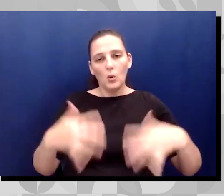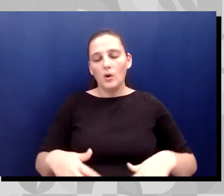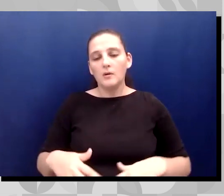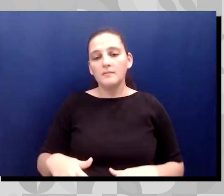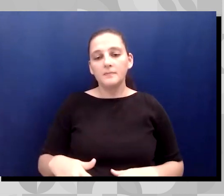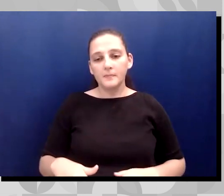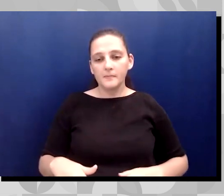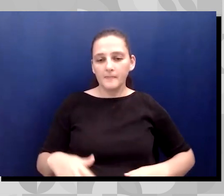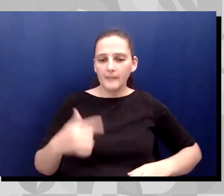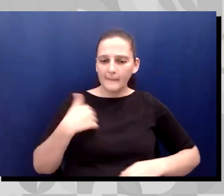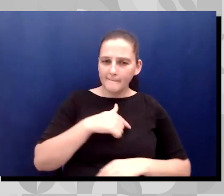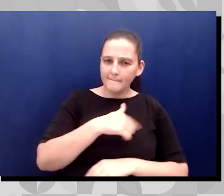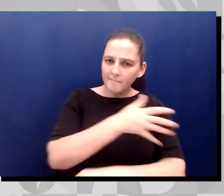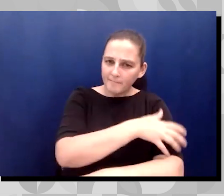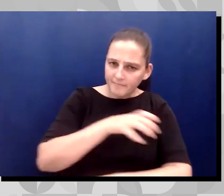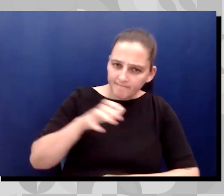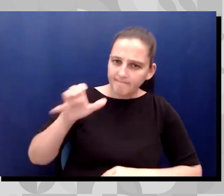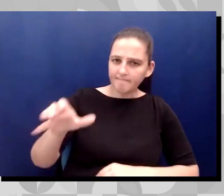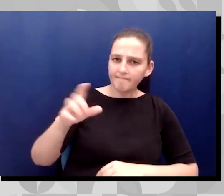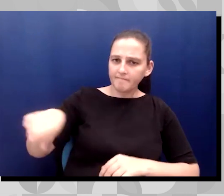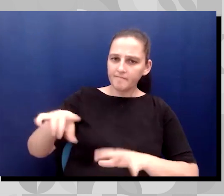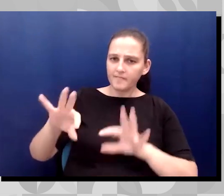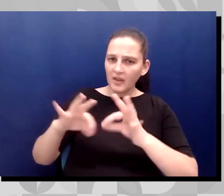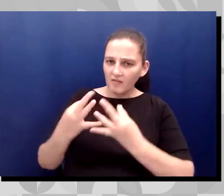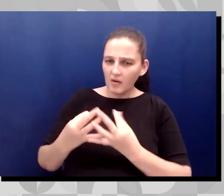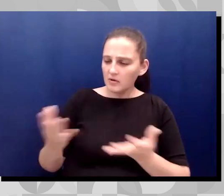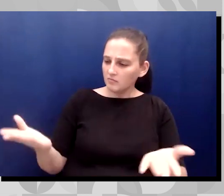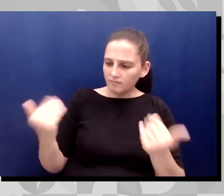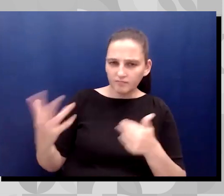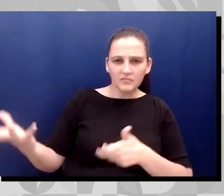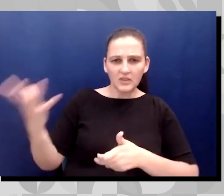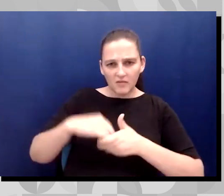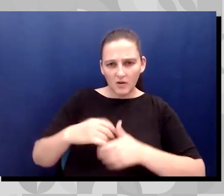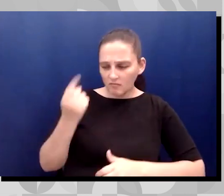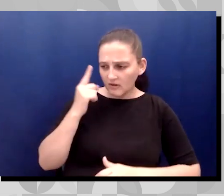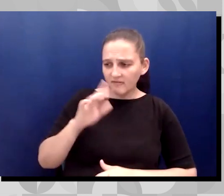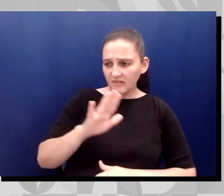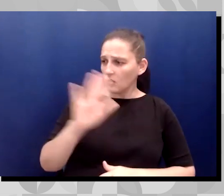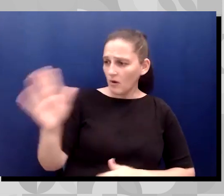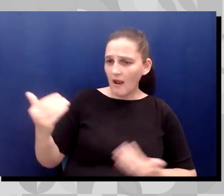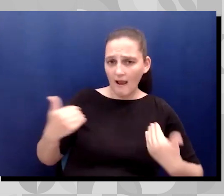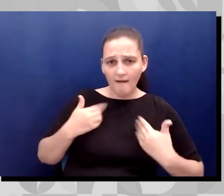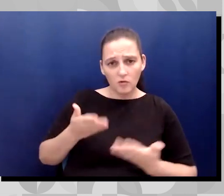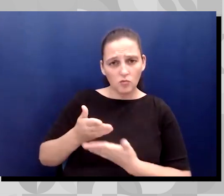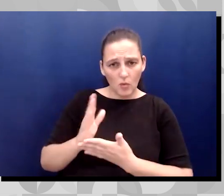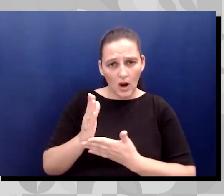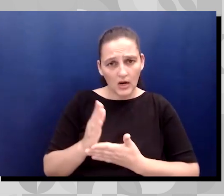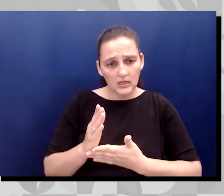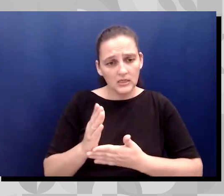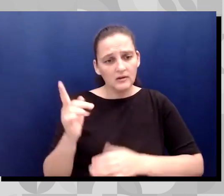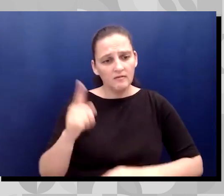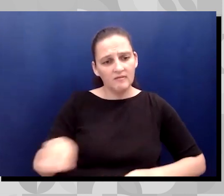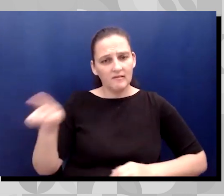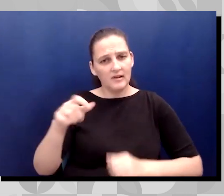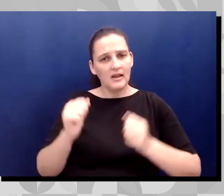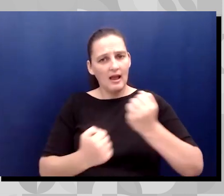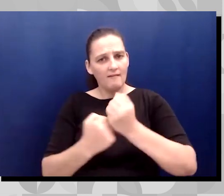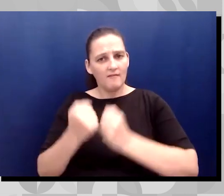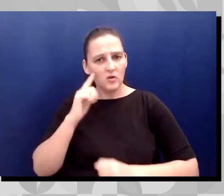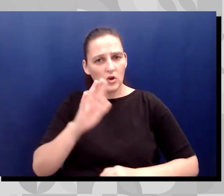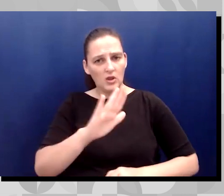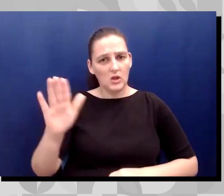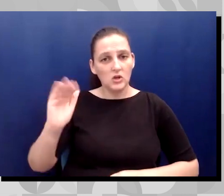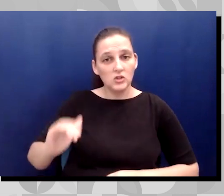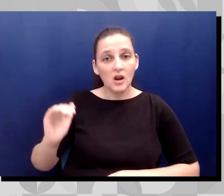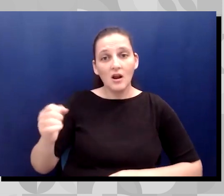families to be a part of the table to understand that they have rights and that they can advocate for their child. And again, being able to pass